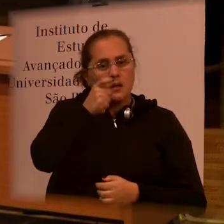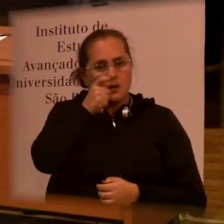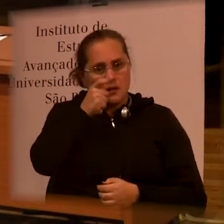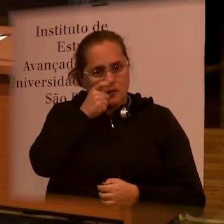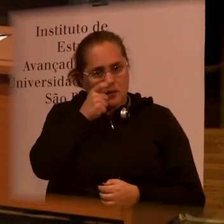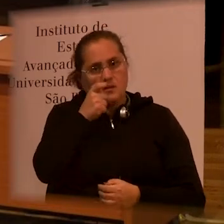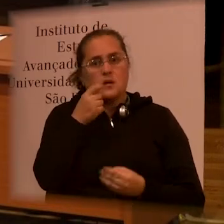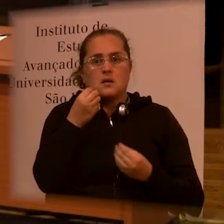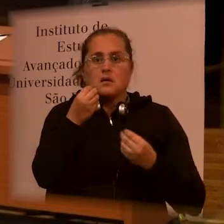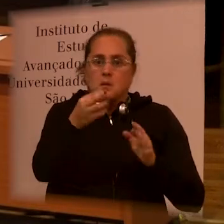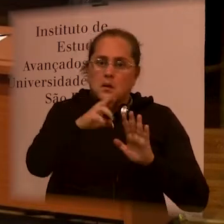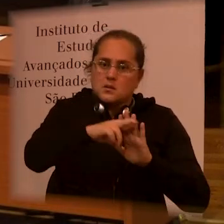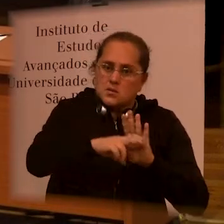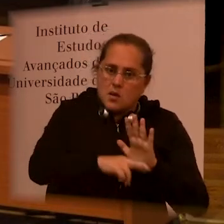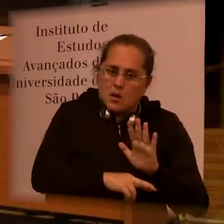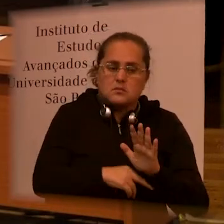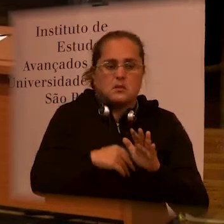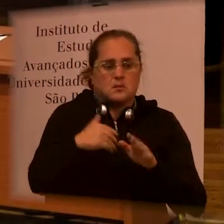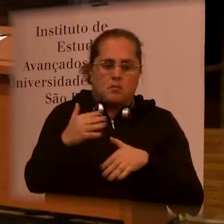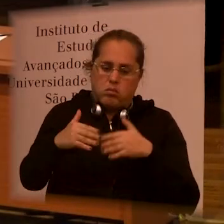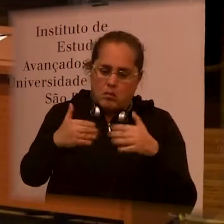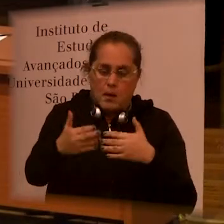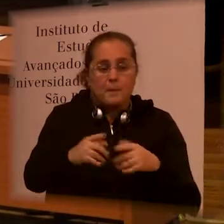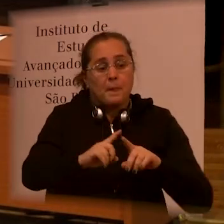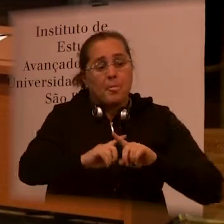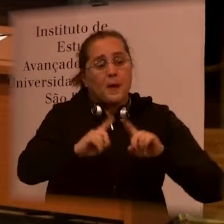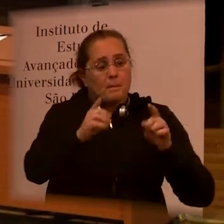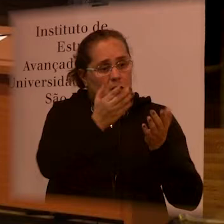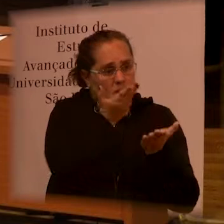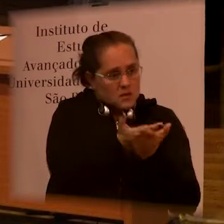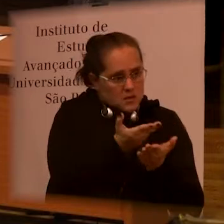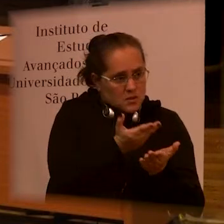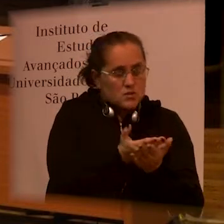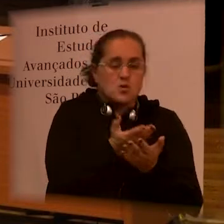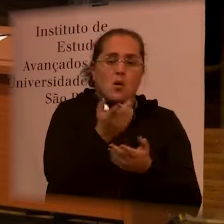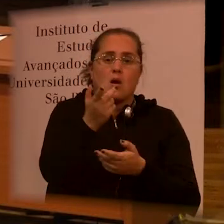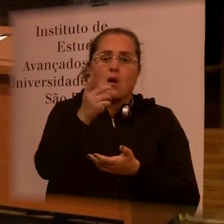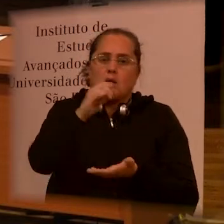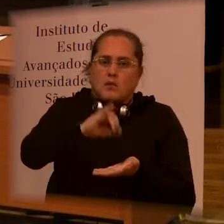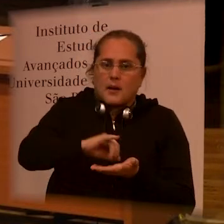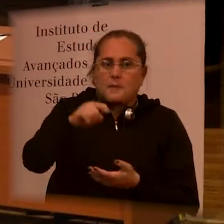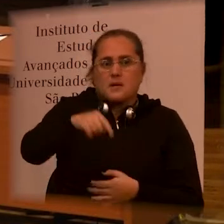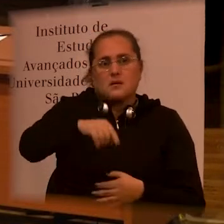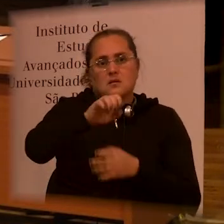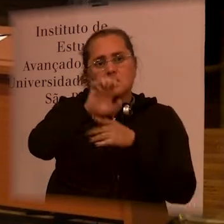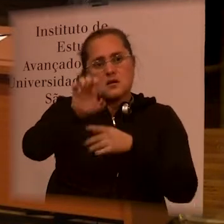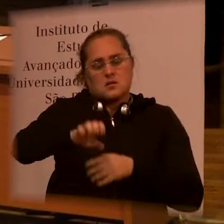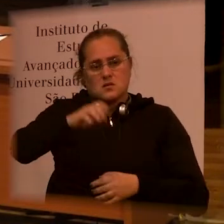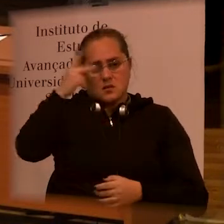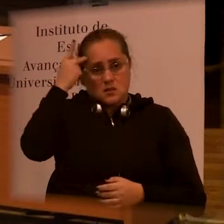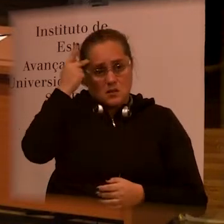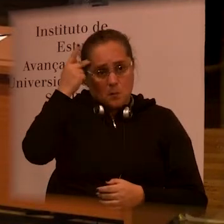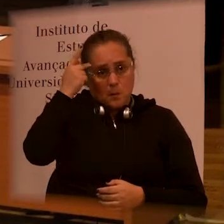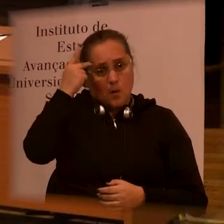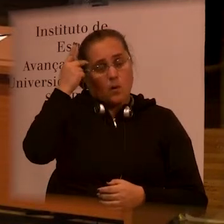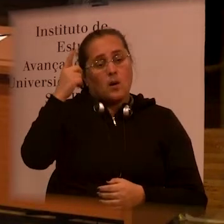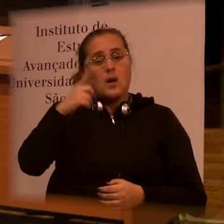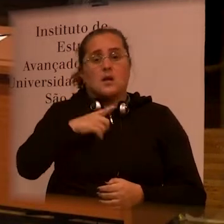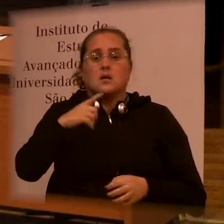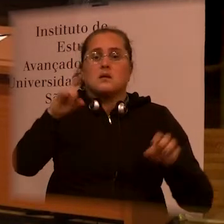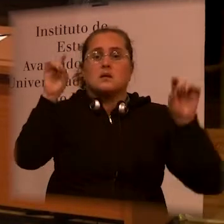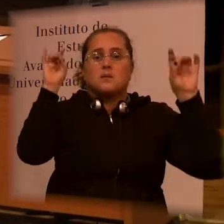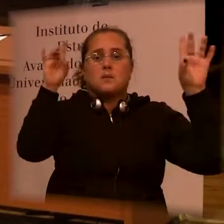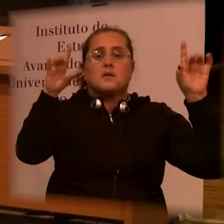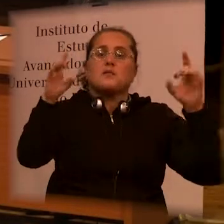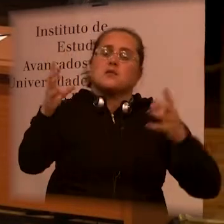nowadays, and they submit those reports to us on a frequent basis. But schools from the state of Sao Paulo and from the capital of the state,